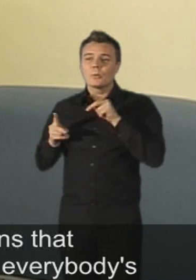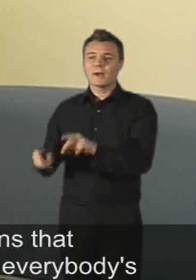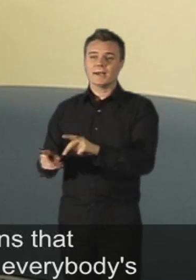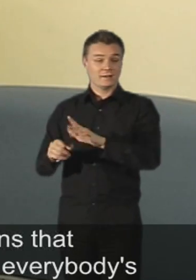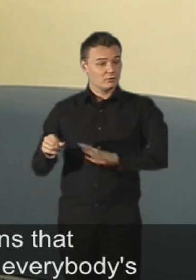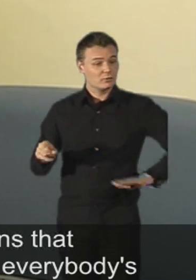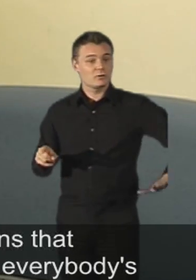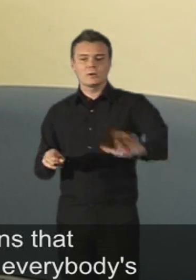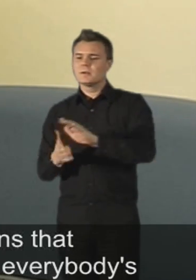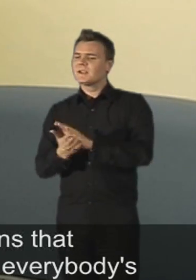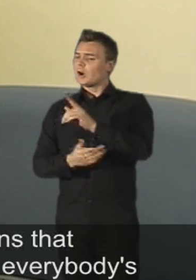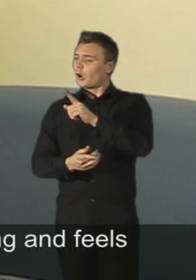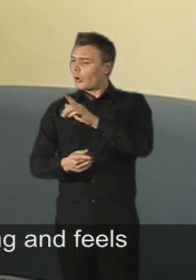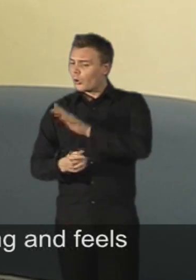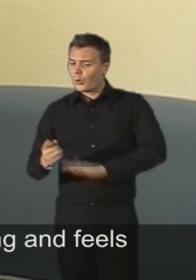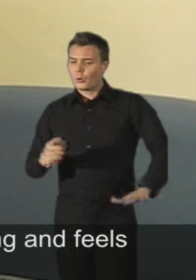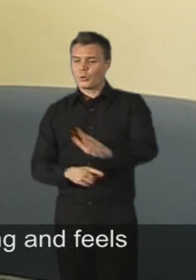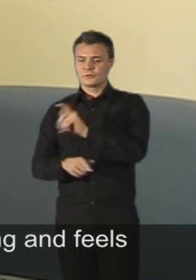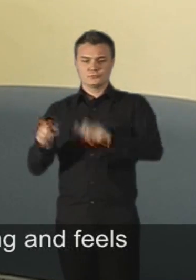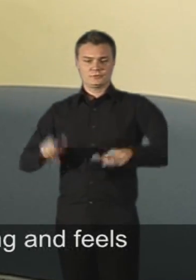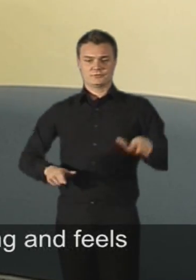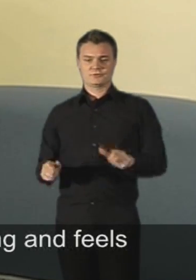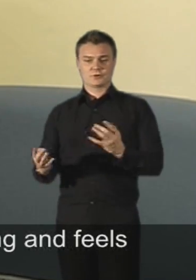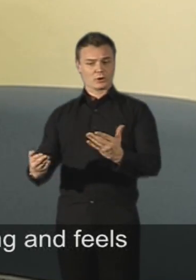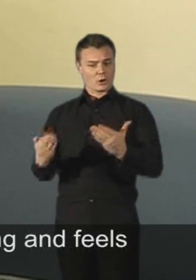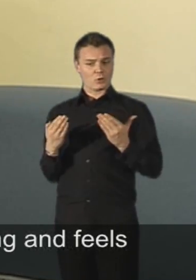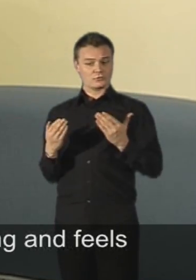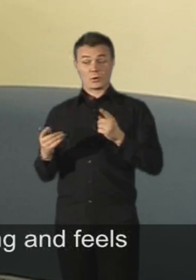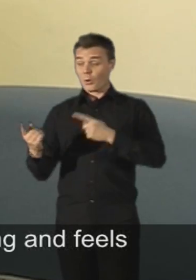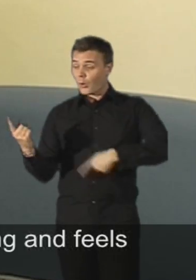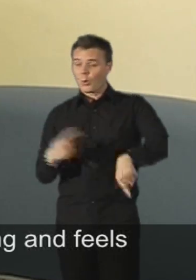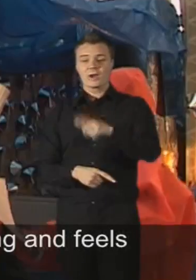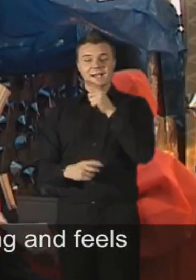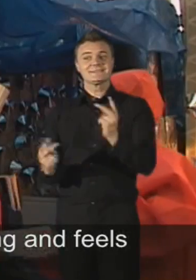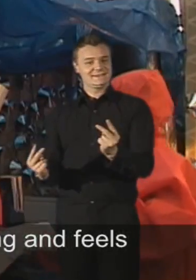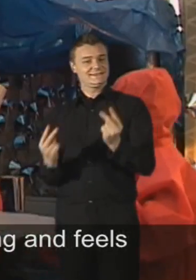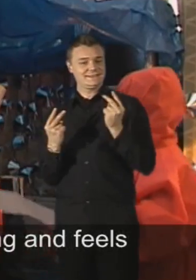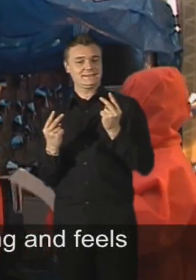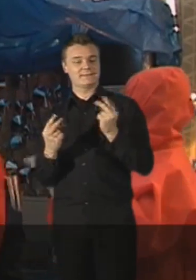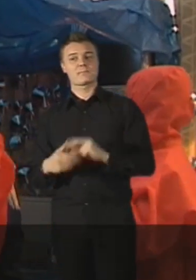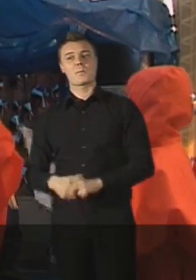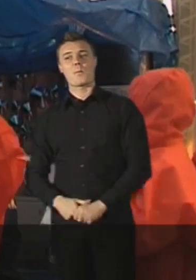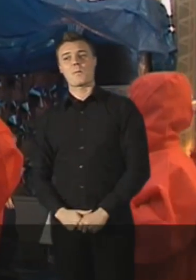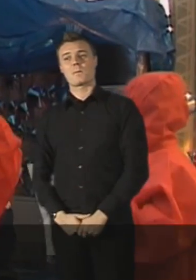everybody is fairly near the front and everybody's got a good vision of what's happening and feels part of the classroom.